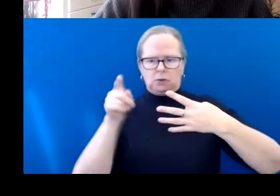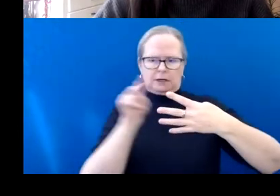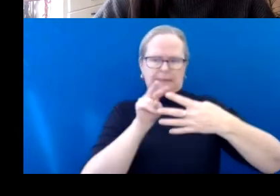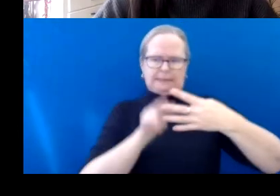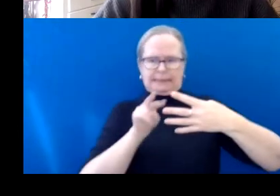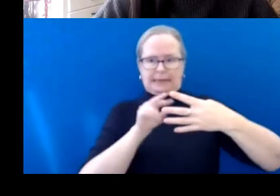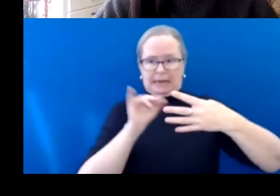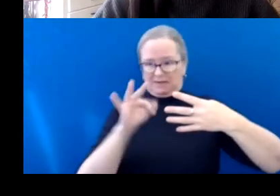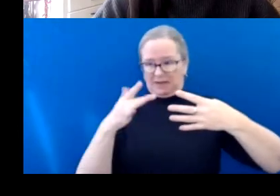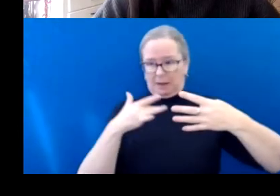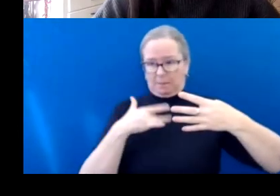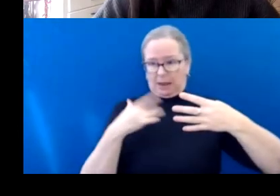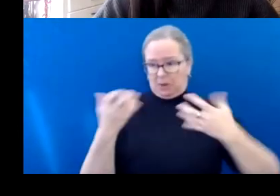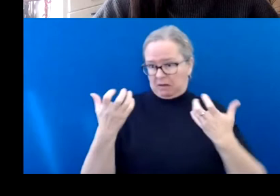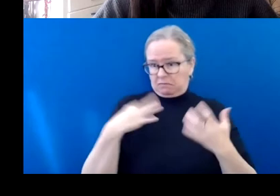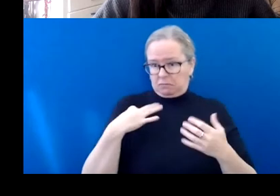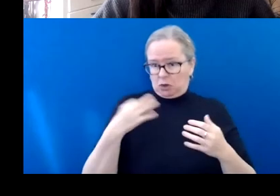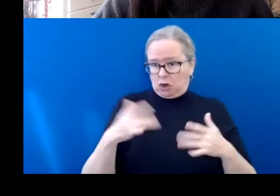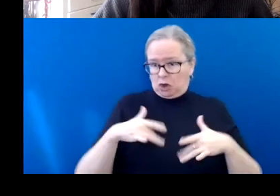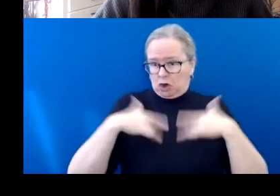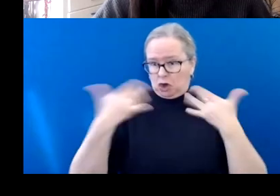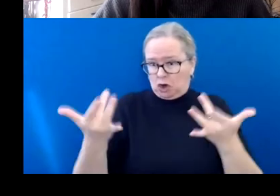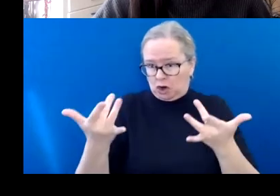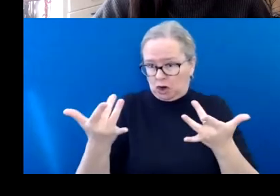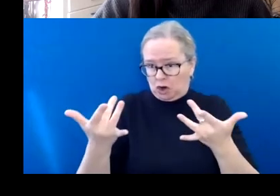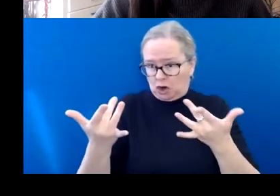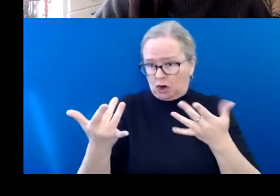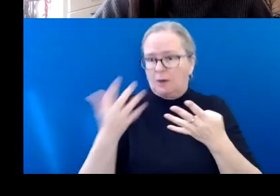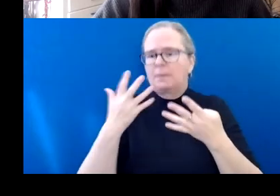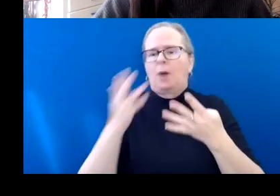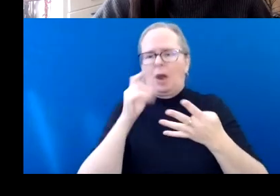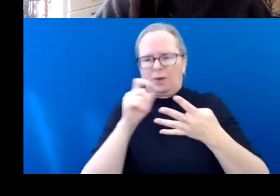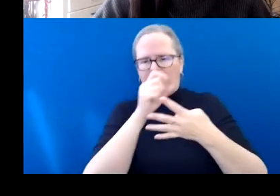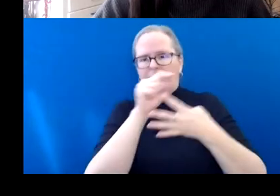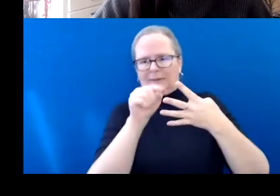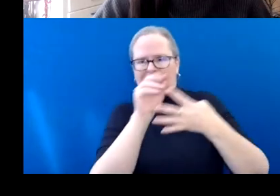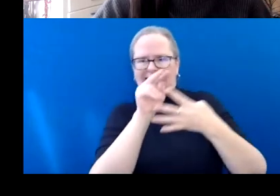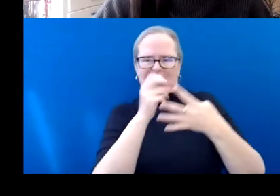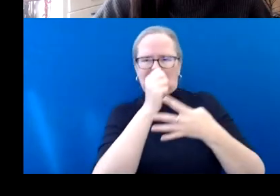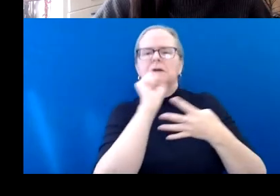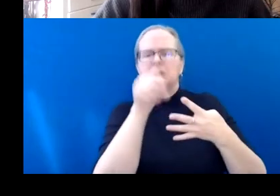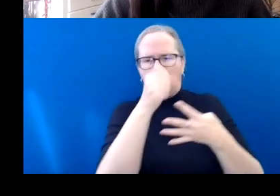and we need to prioritize applicants whose activities occur earlier in the year.